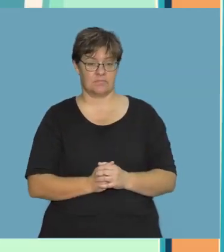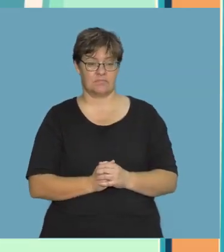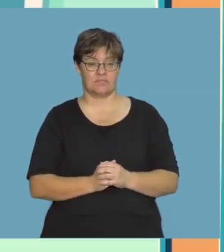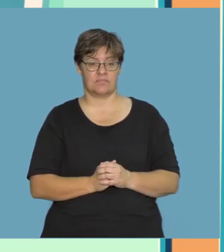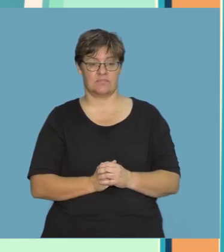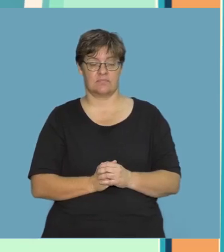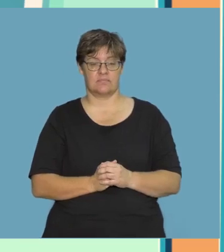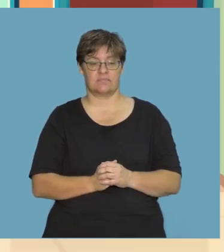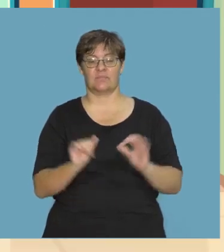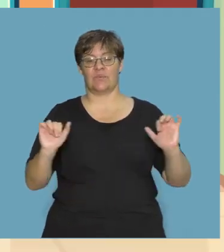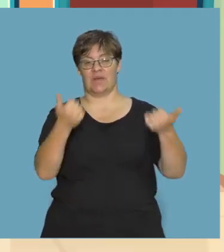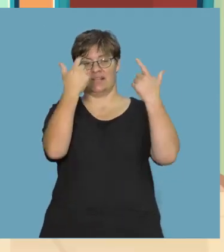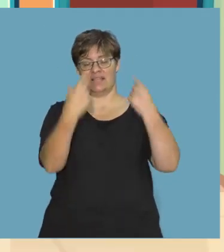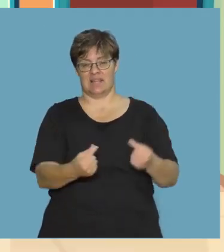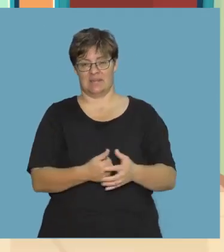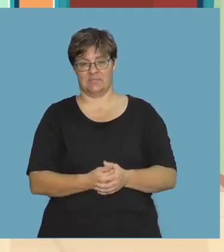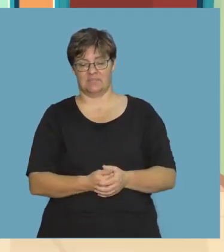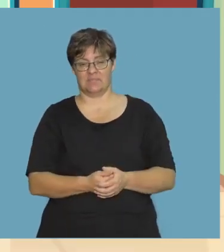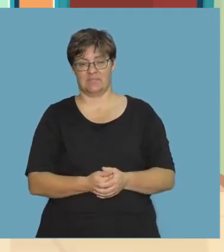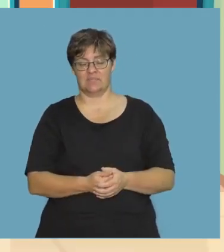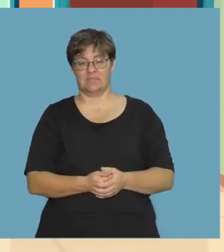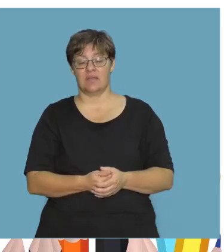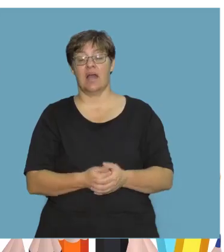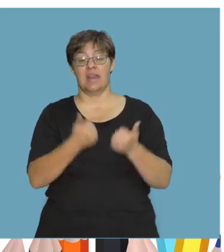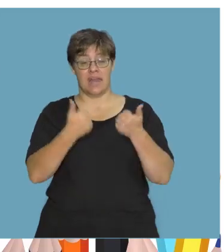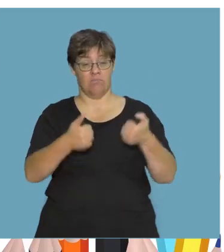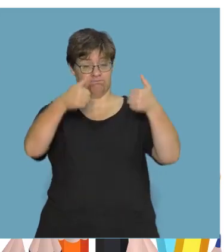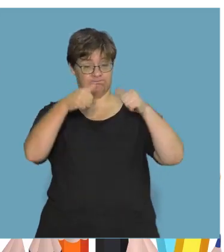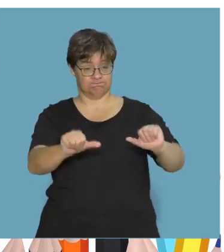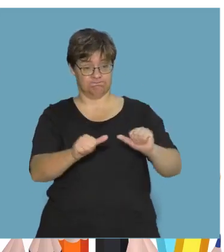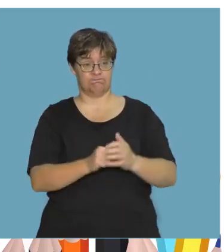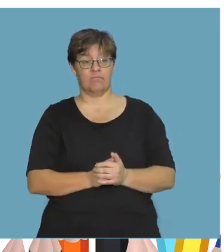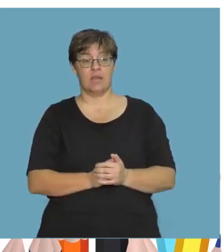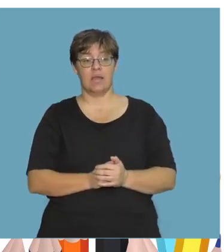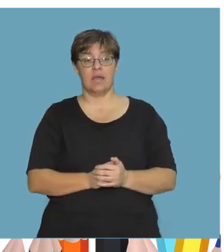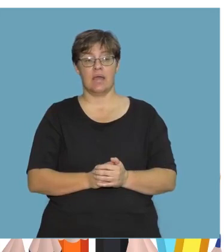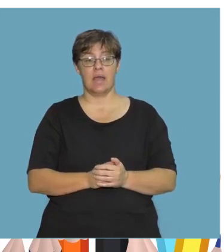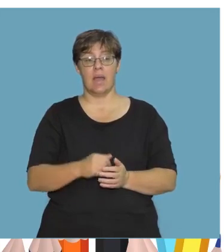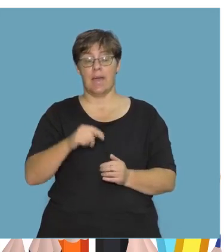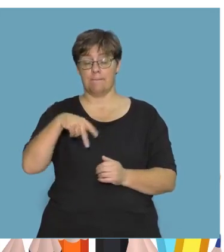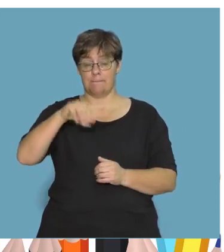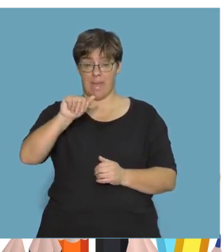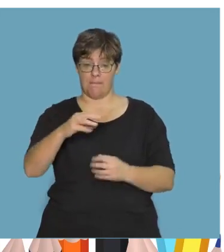The done! Now write this down. Pam owns the puppy.